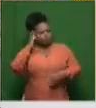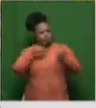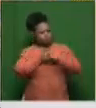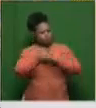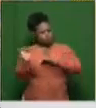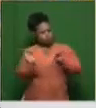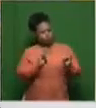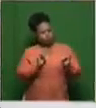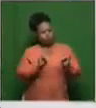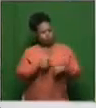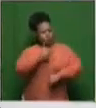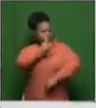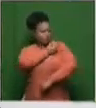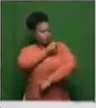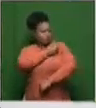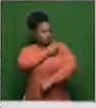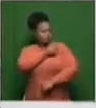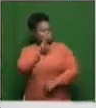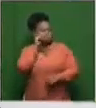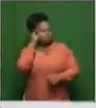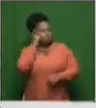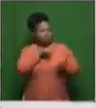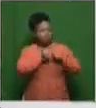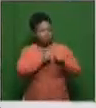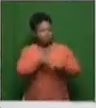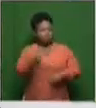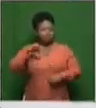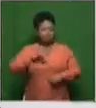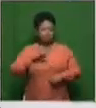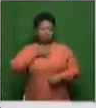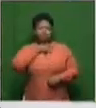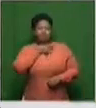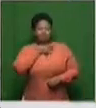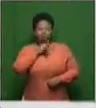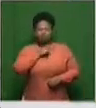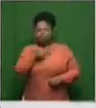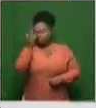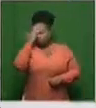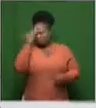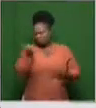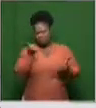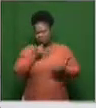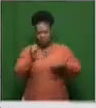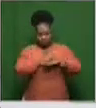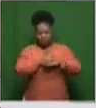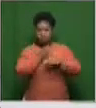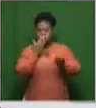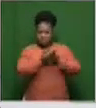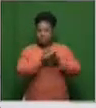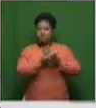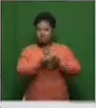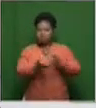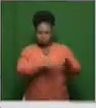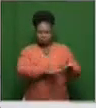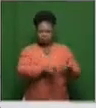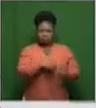we also have to think about what's called the benefit risk. Now, we know already that this, this virus is capable of killing people. If you're older,